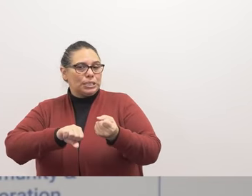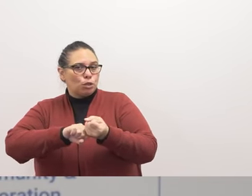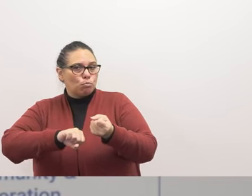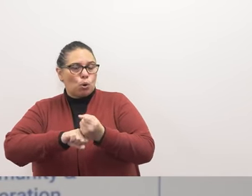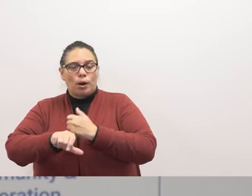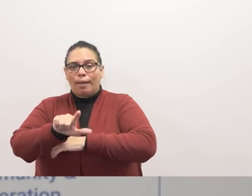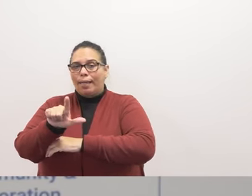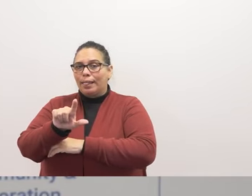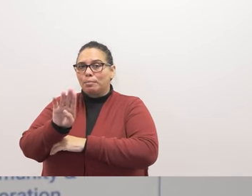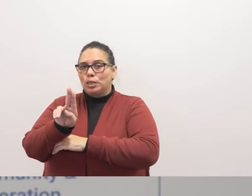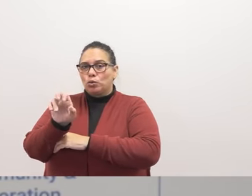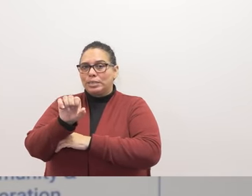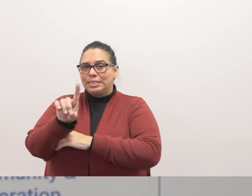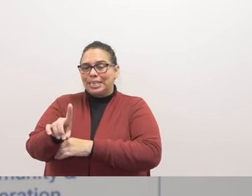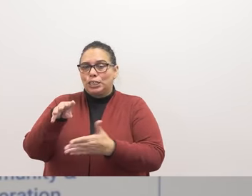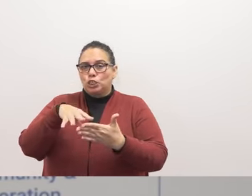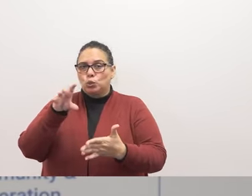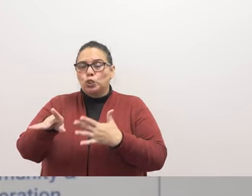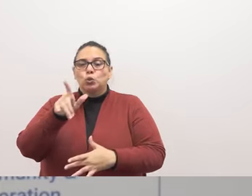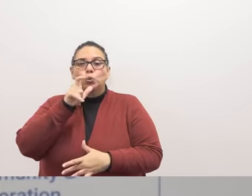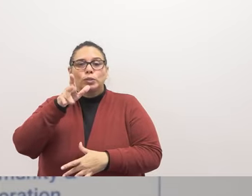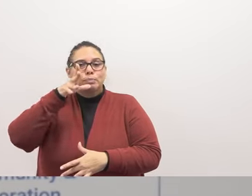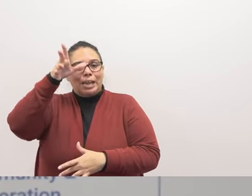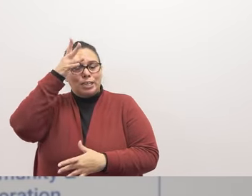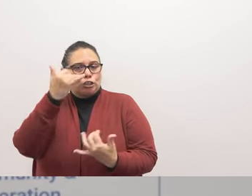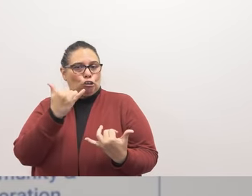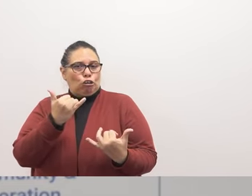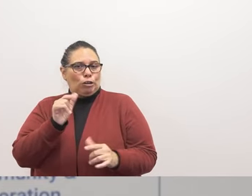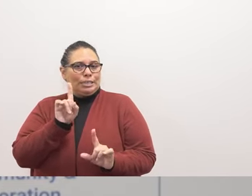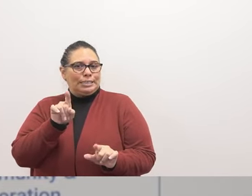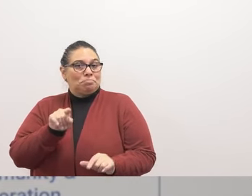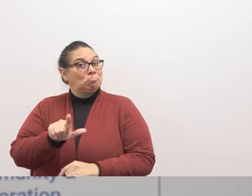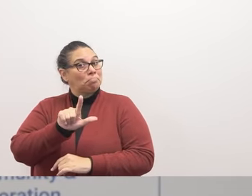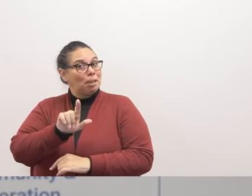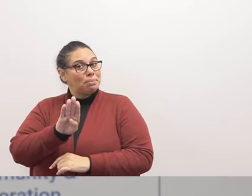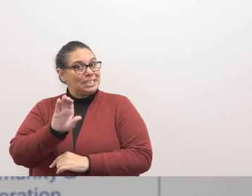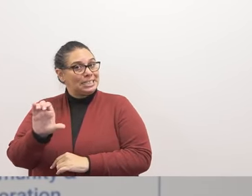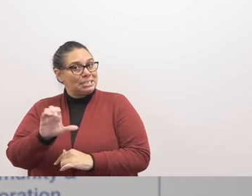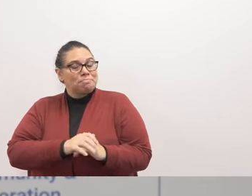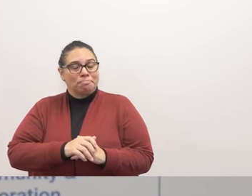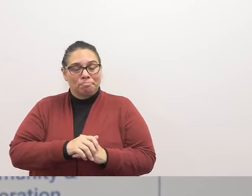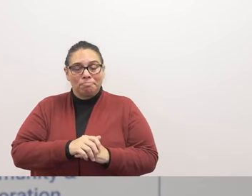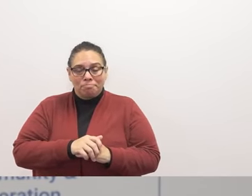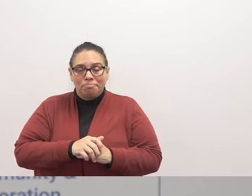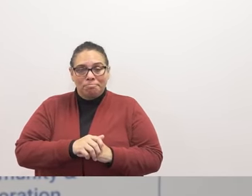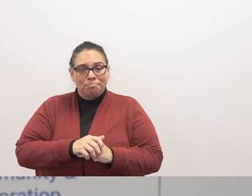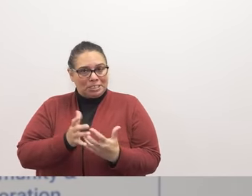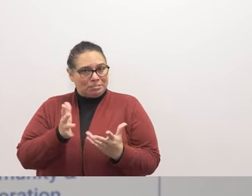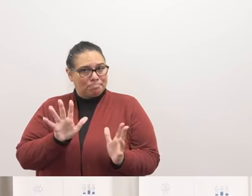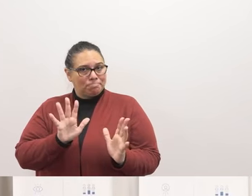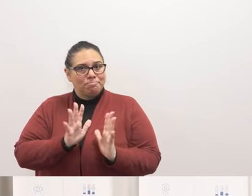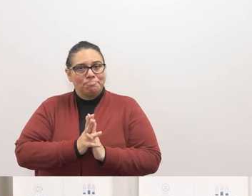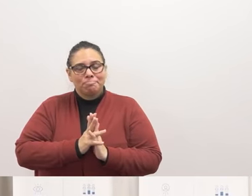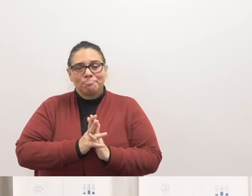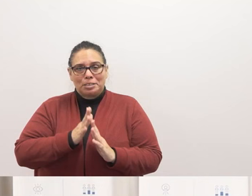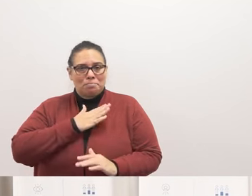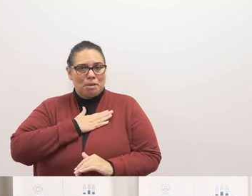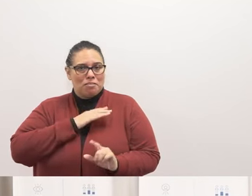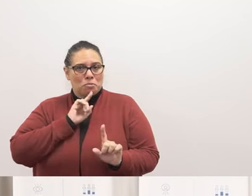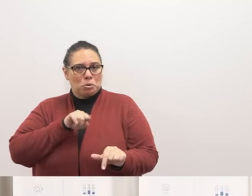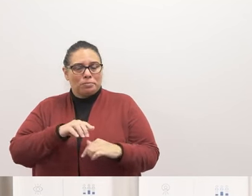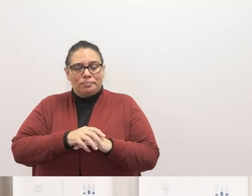LBUSD students whose parents are currently attending LBCC. And that's it, all for my report.